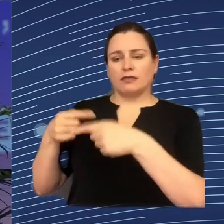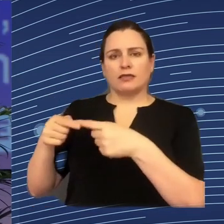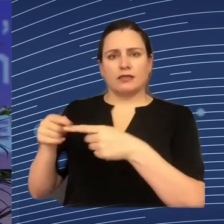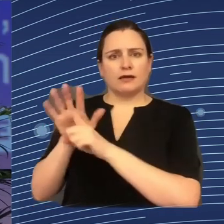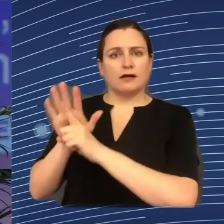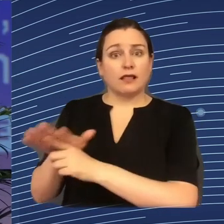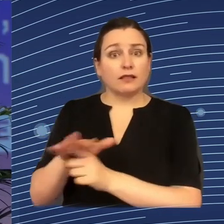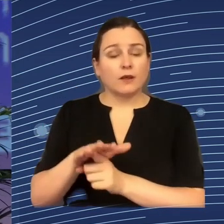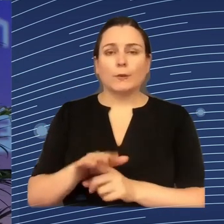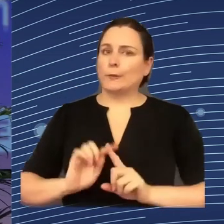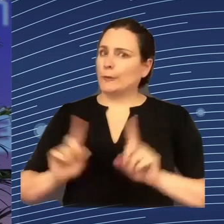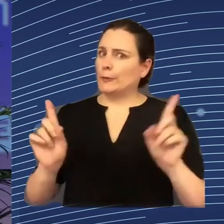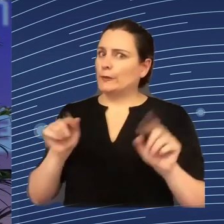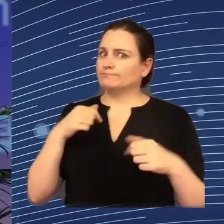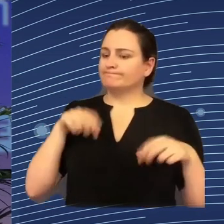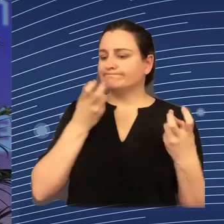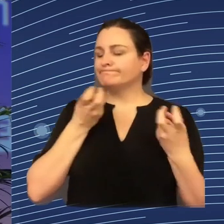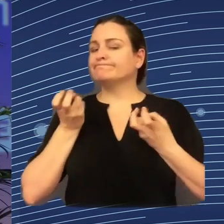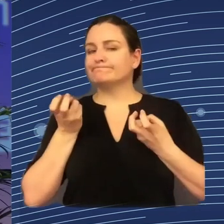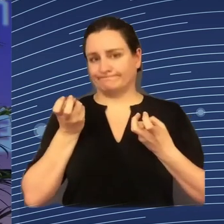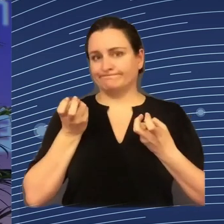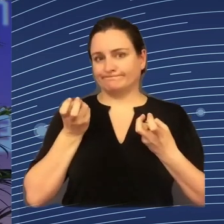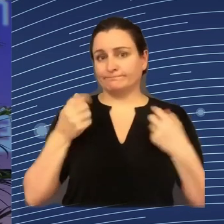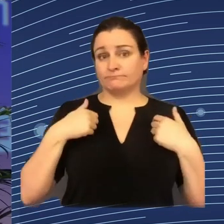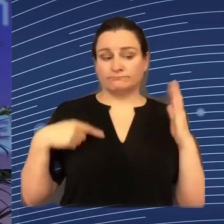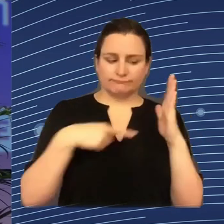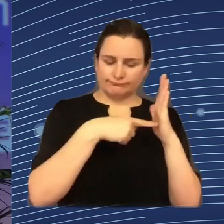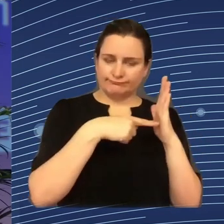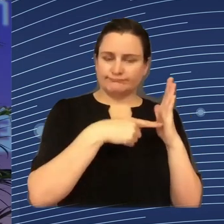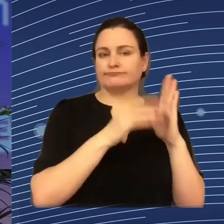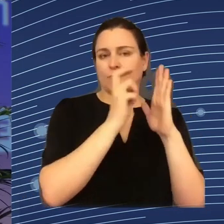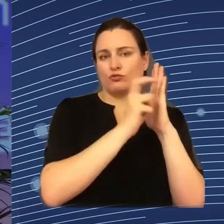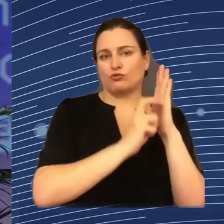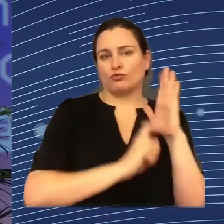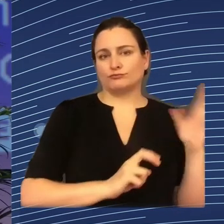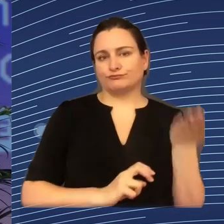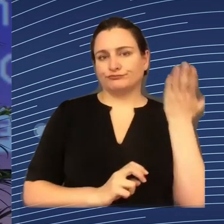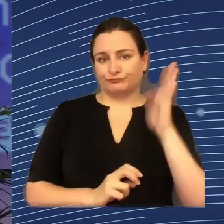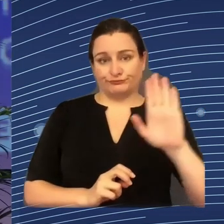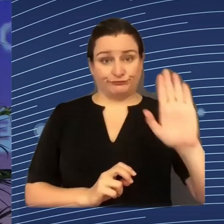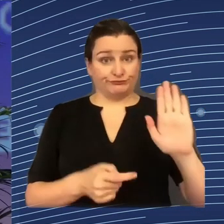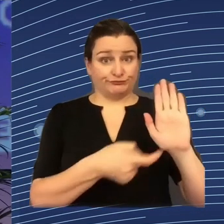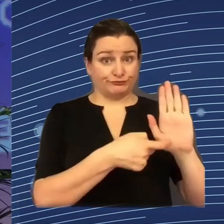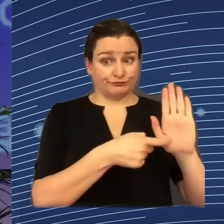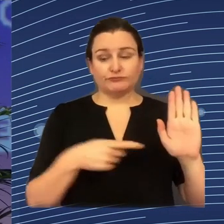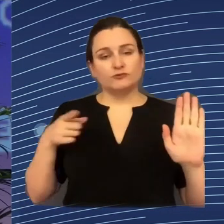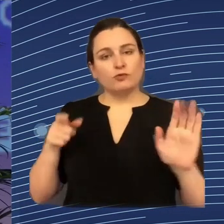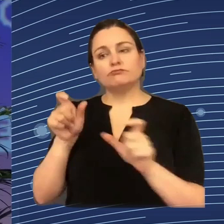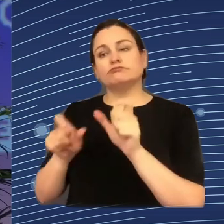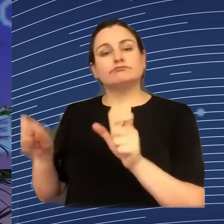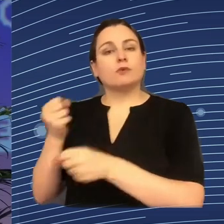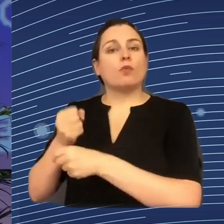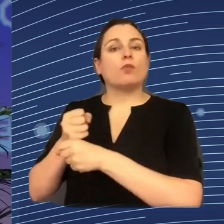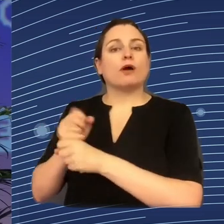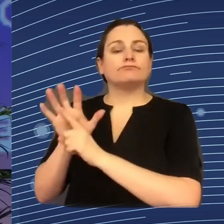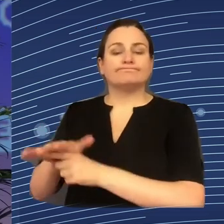avoid that and to be sure that our rules are respected in terms of non-discrimination on the workplace and the recruitments.